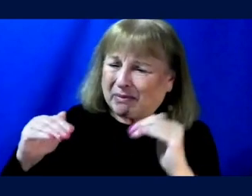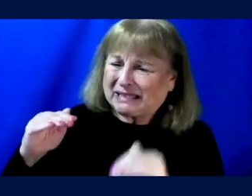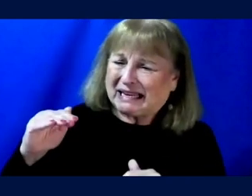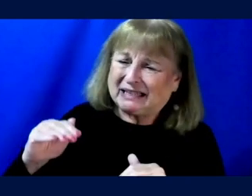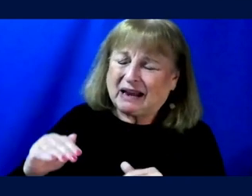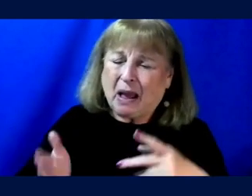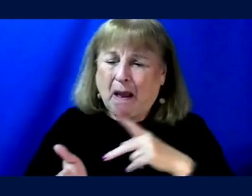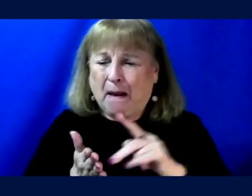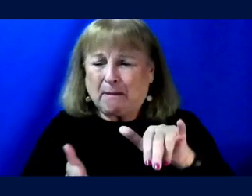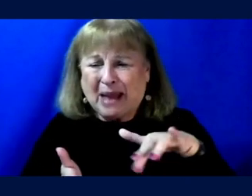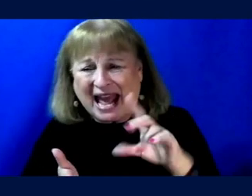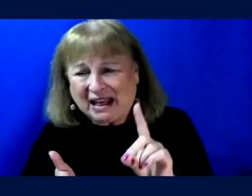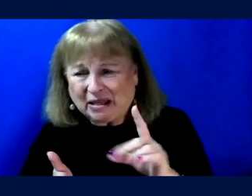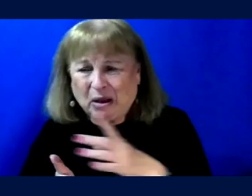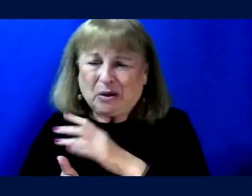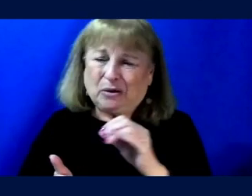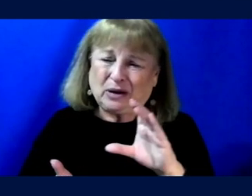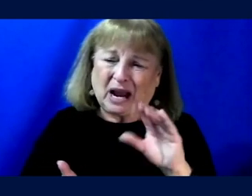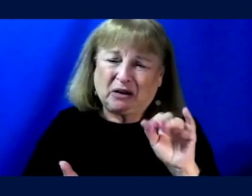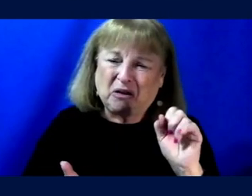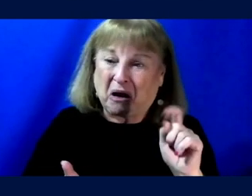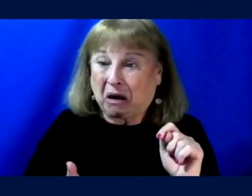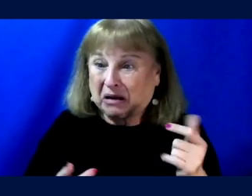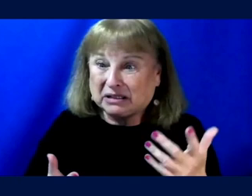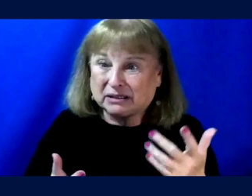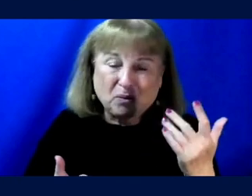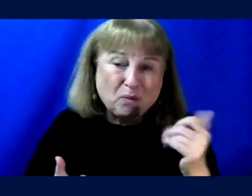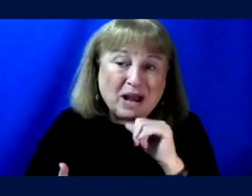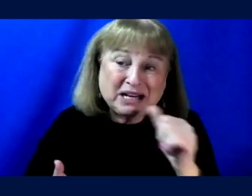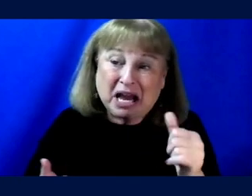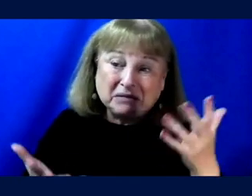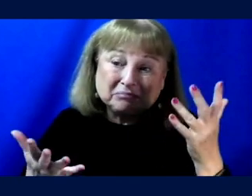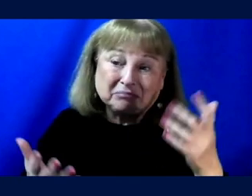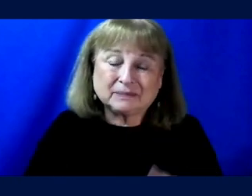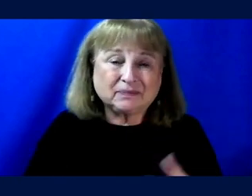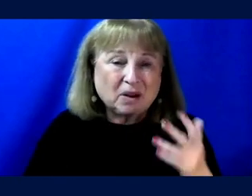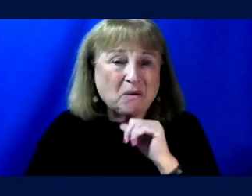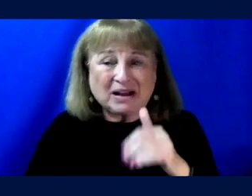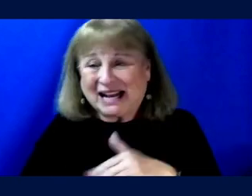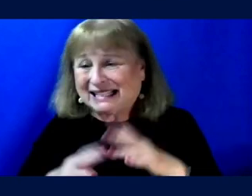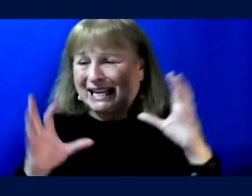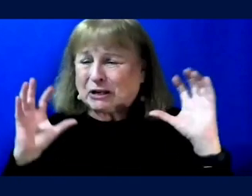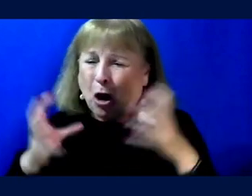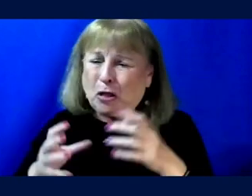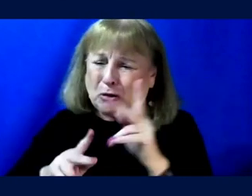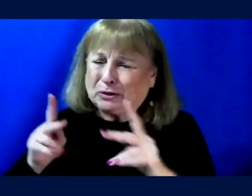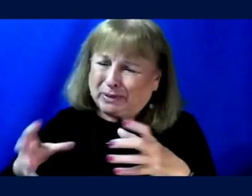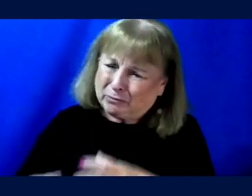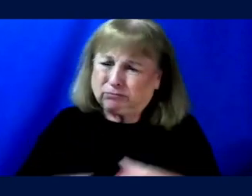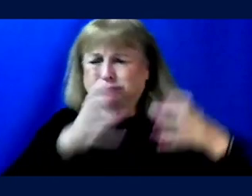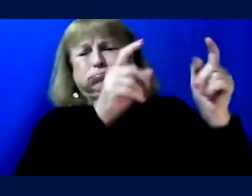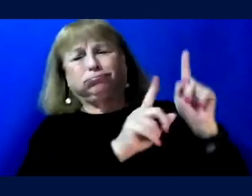payload and cost, you know, why, why not? Why not send all those folks to space?